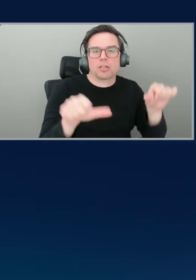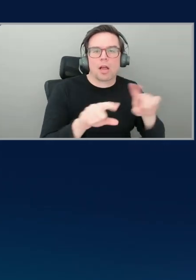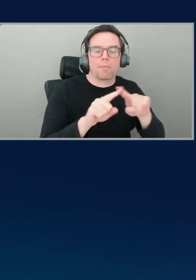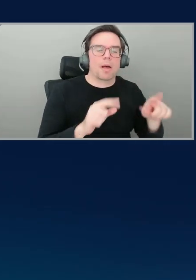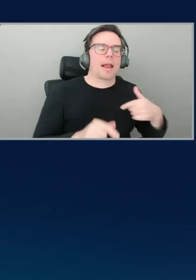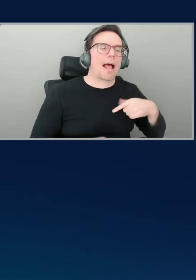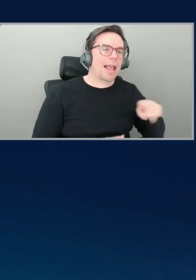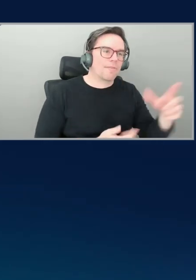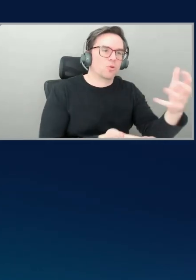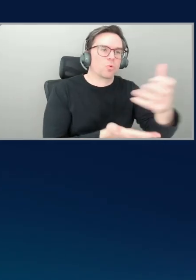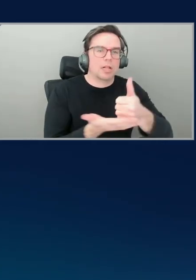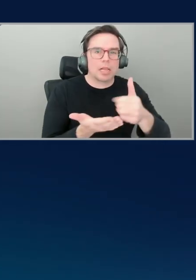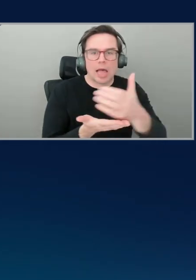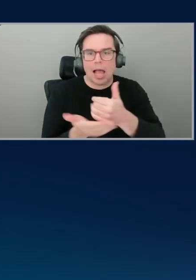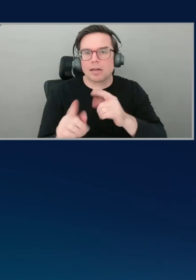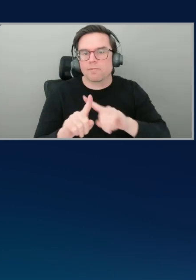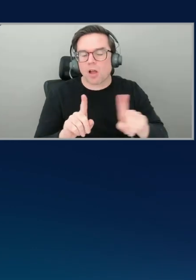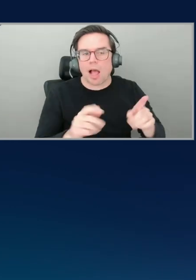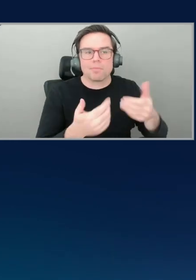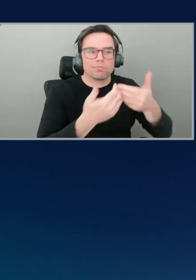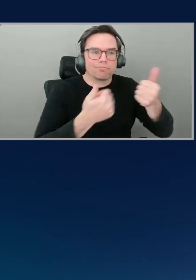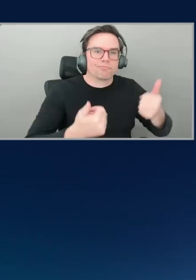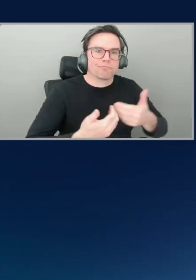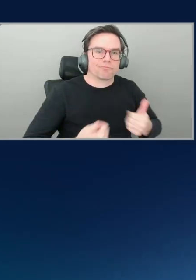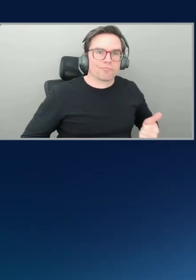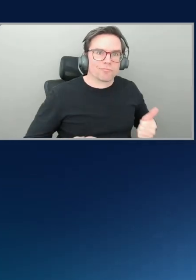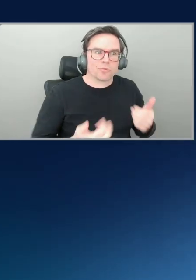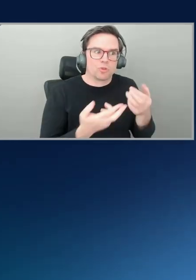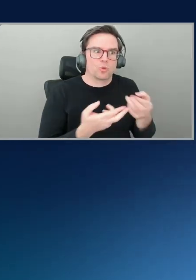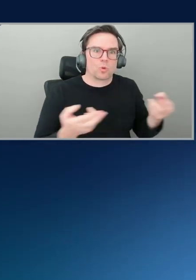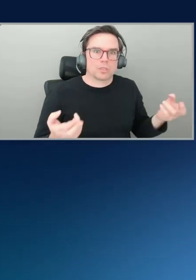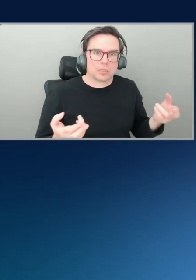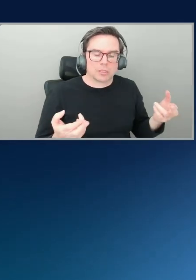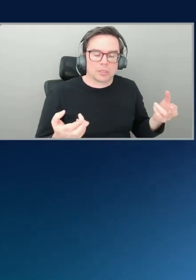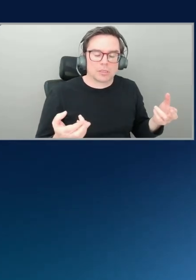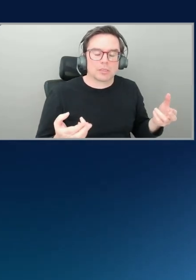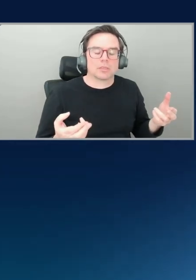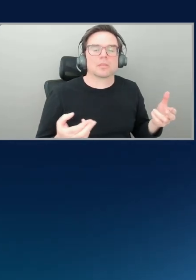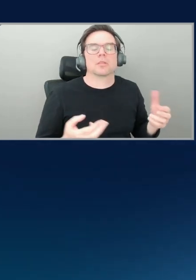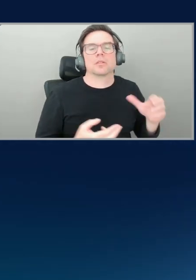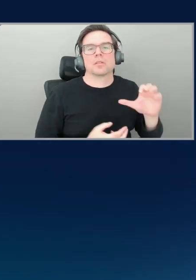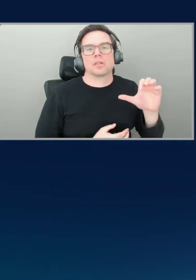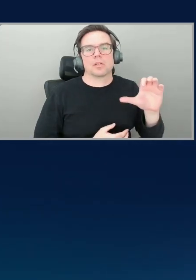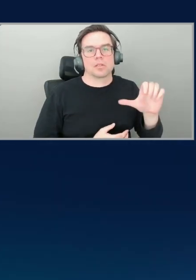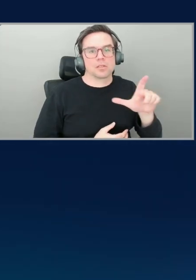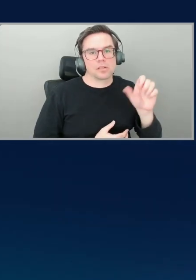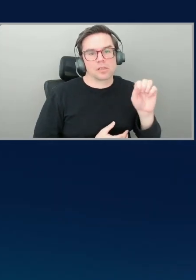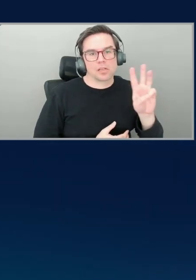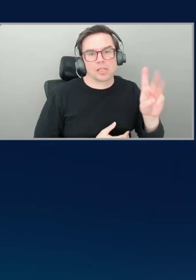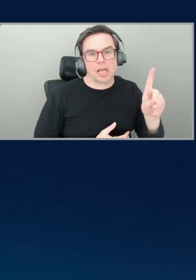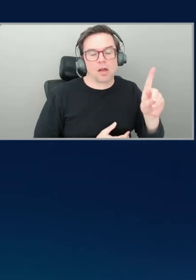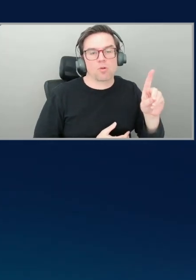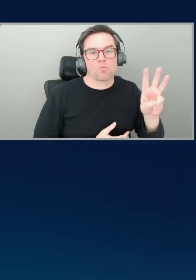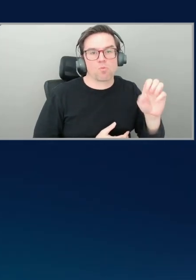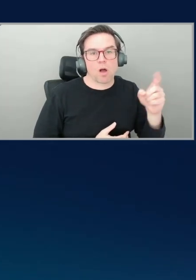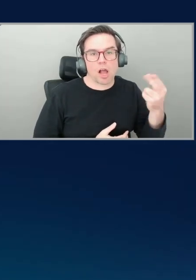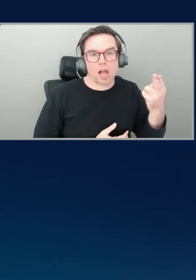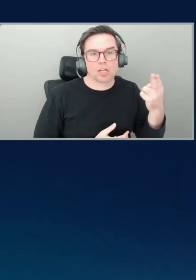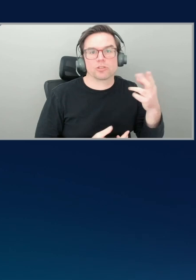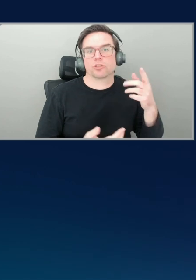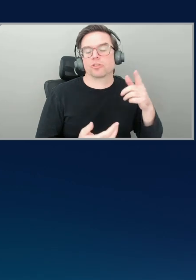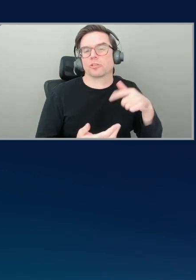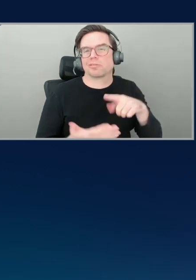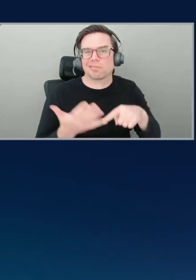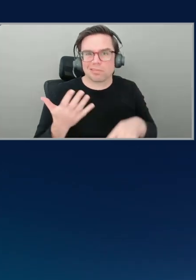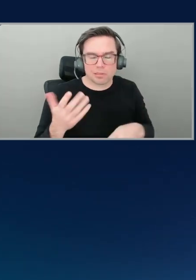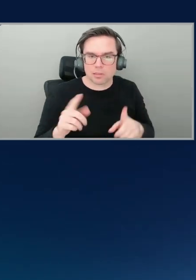mentioned CloudTrail, know, CloudWatch. But I can find that all in the observation. Exactly. Exactly. And look, the best part is if you're one of